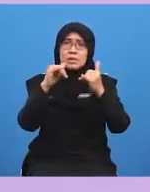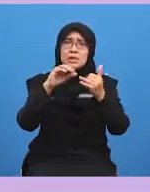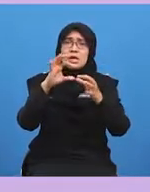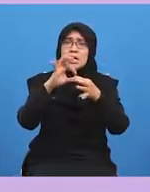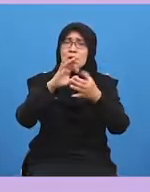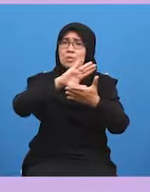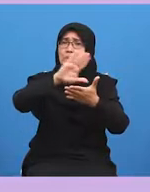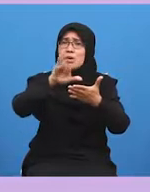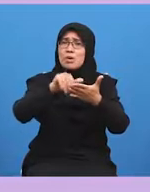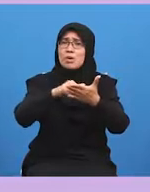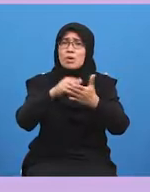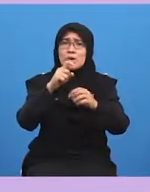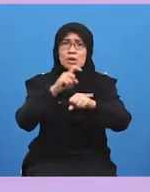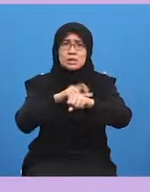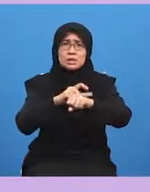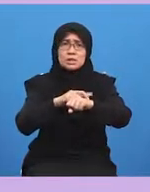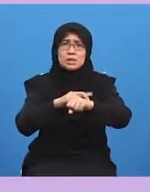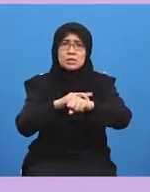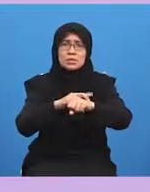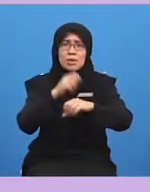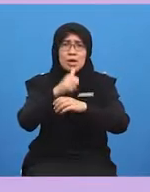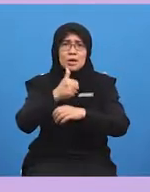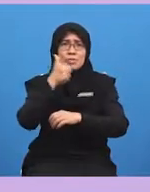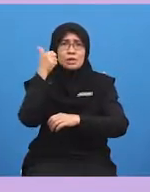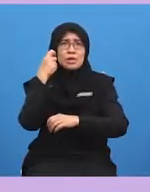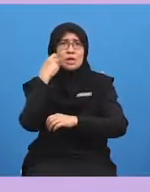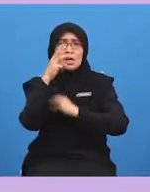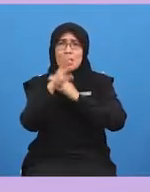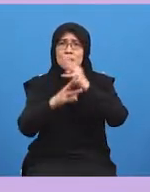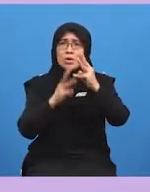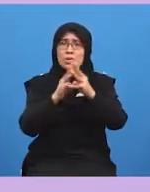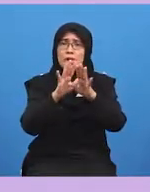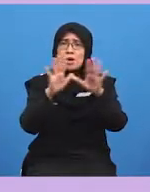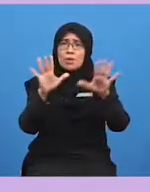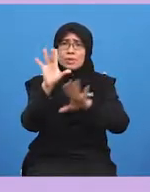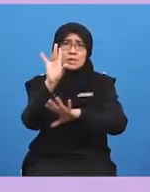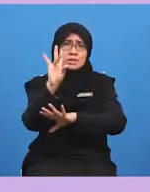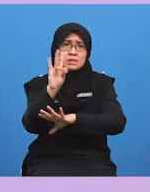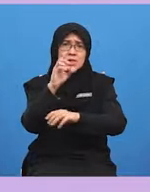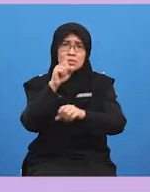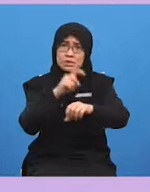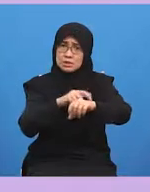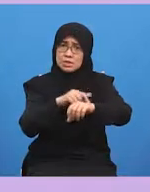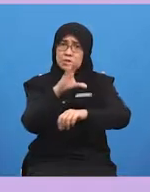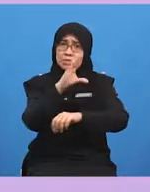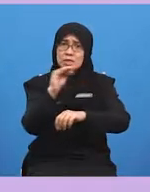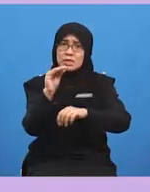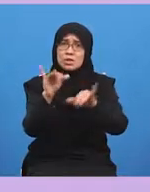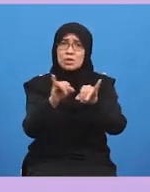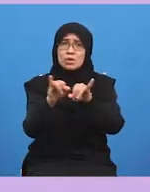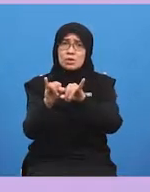world open seven times and also consecutively five times from 2008